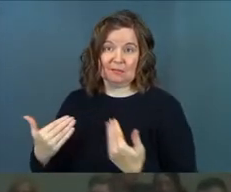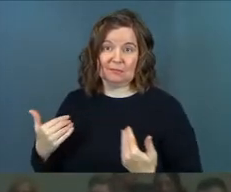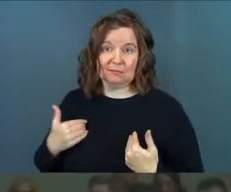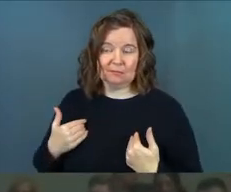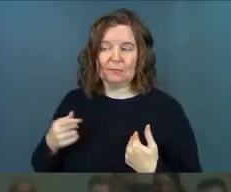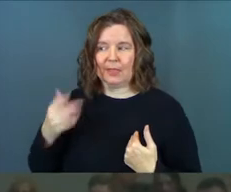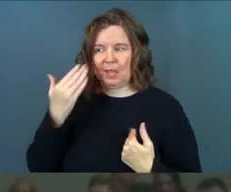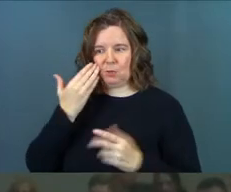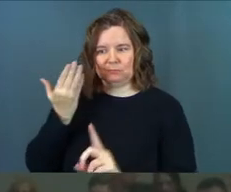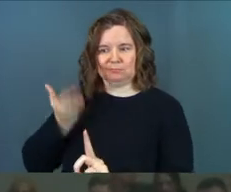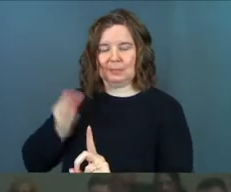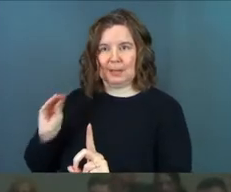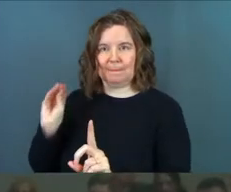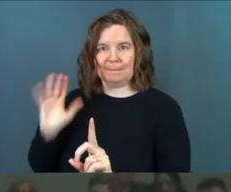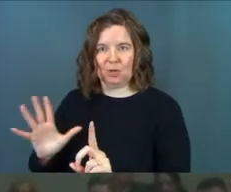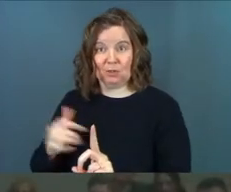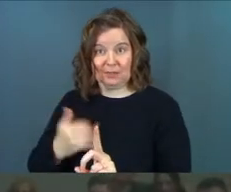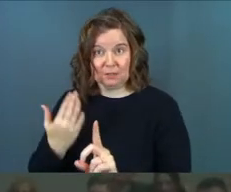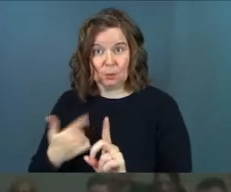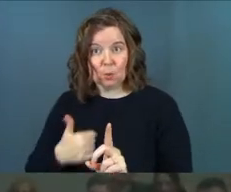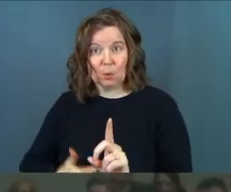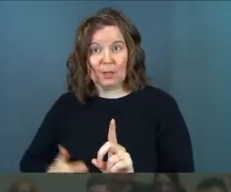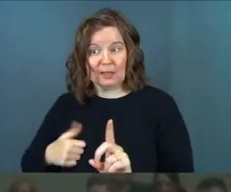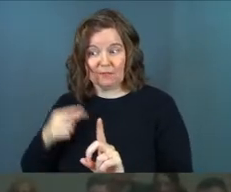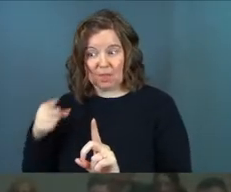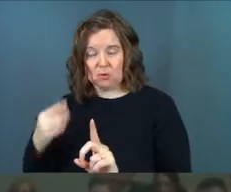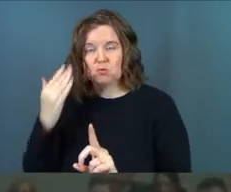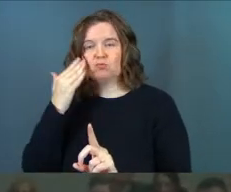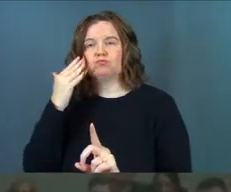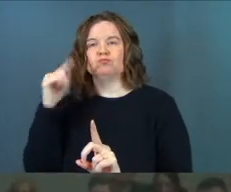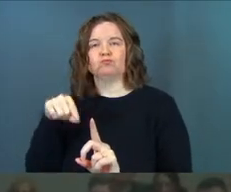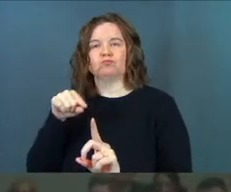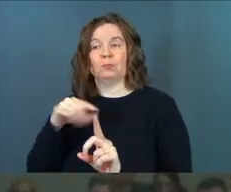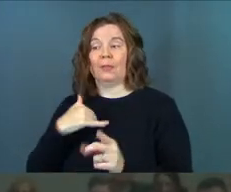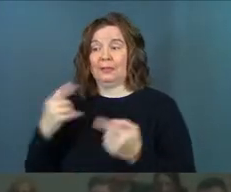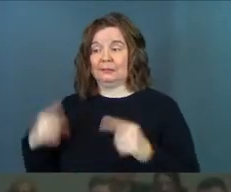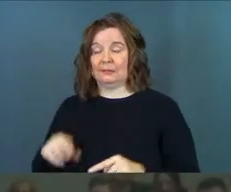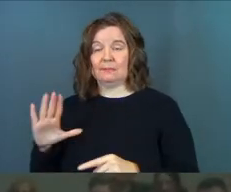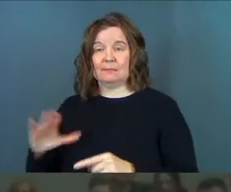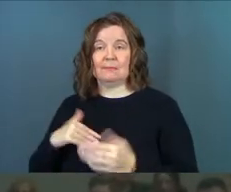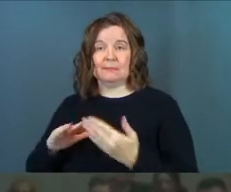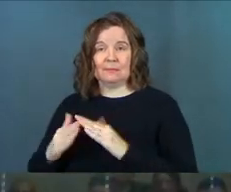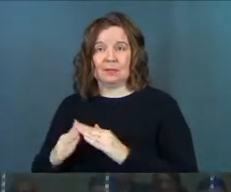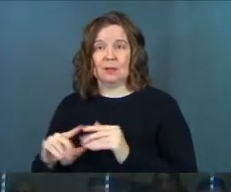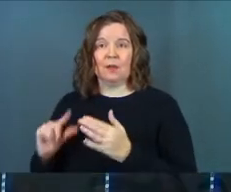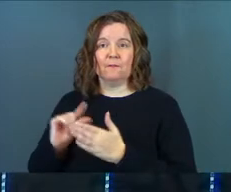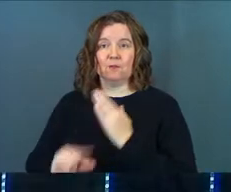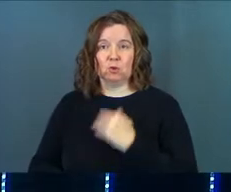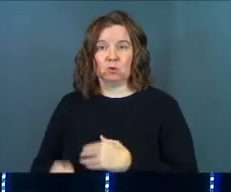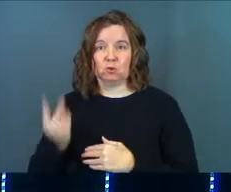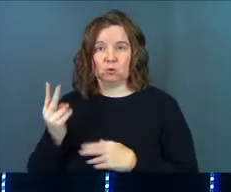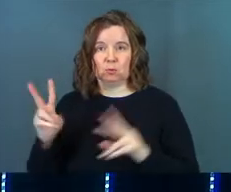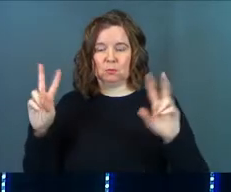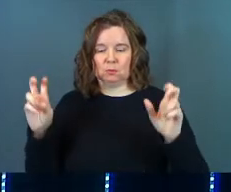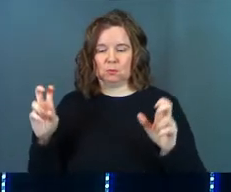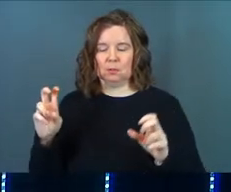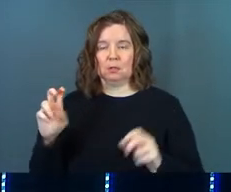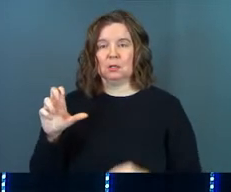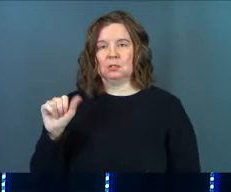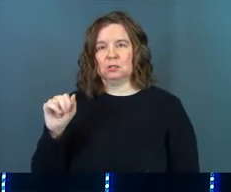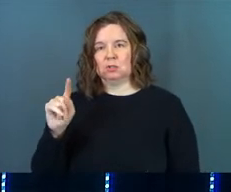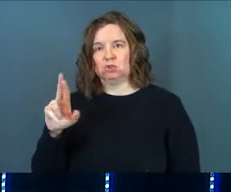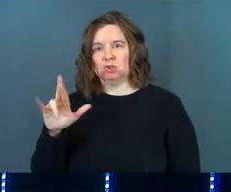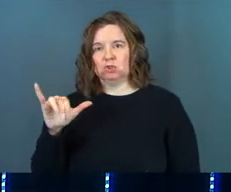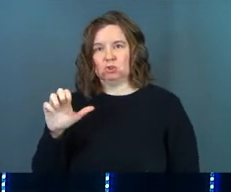They knew his miracles if you were someone who lived in Capernaum. And this takes place in Capernaum. Verse 2, there was a centurion's servant